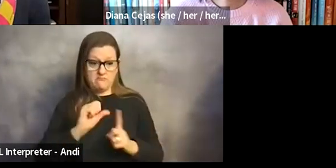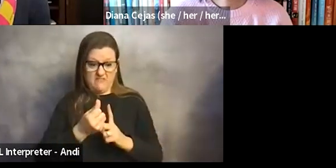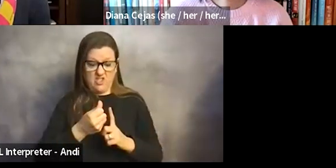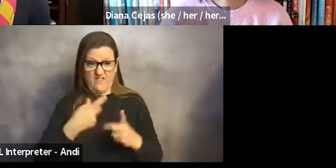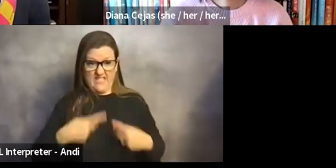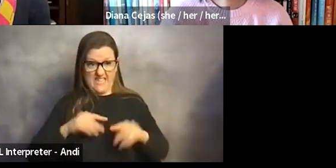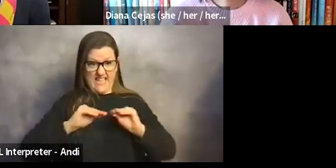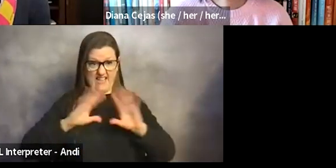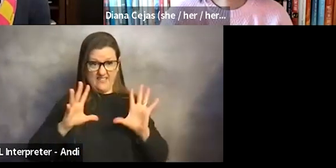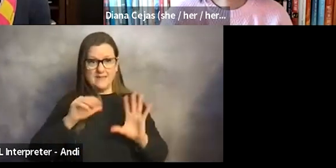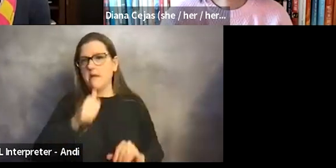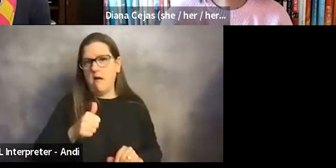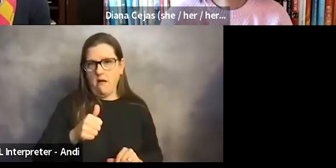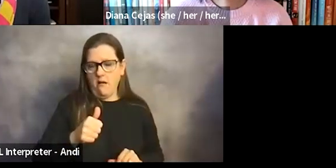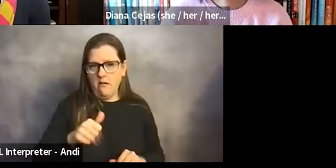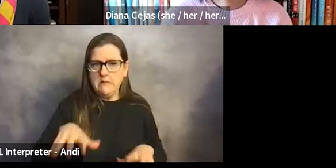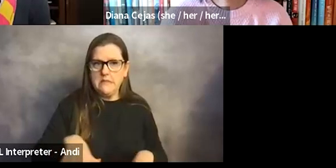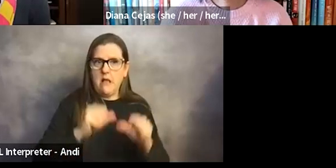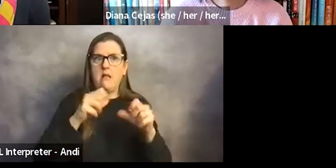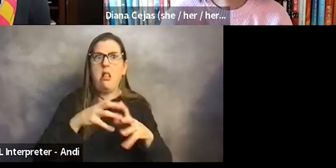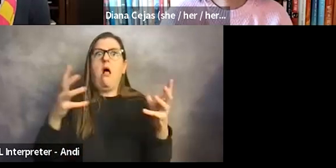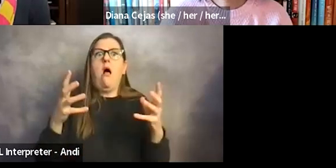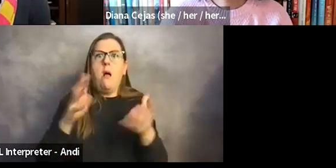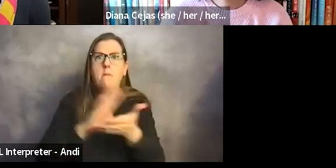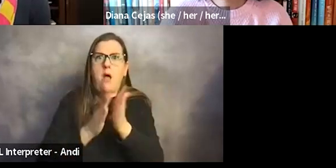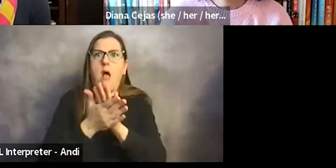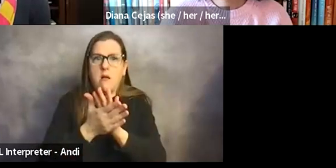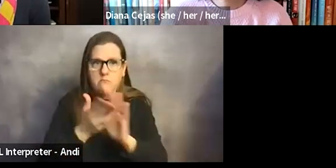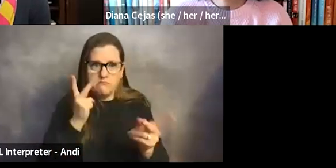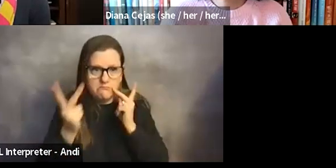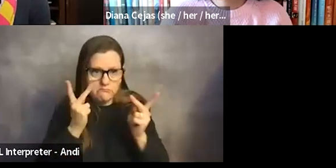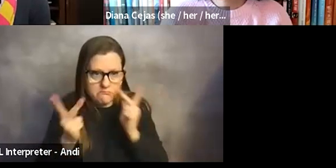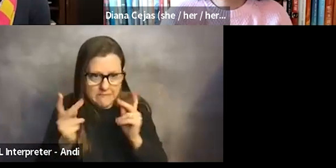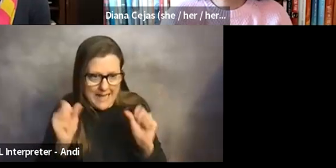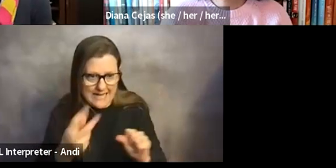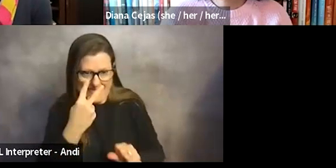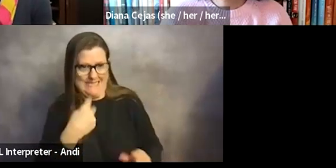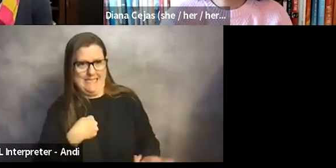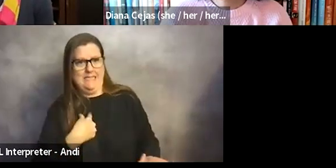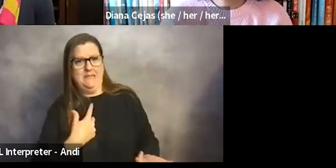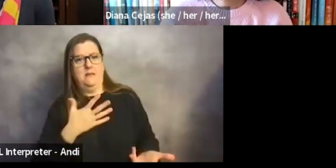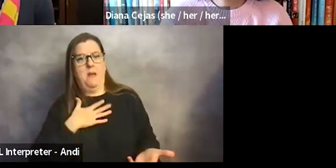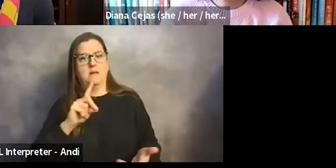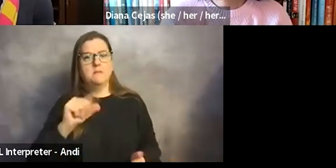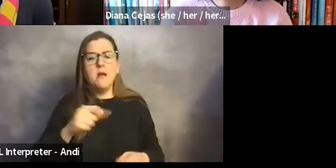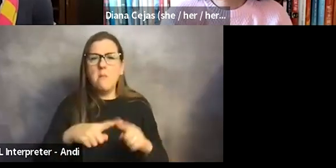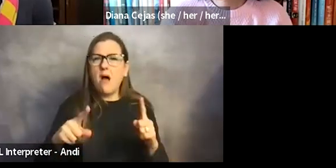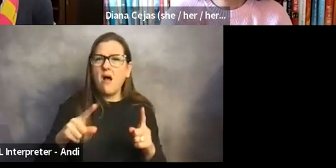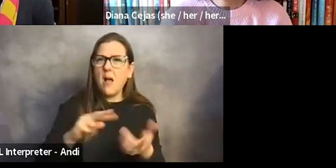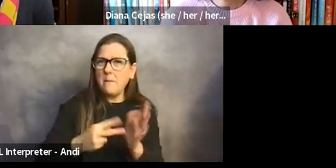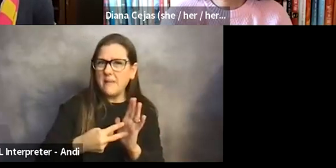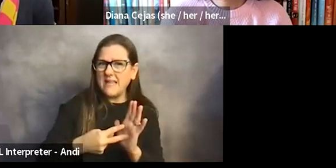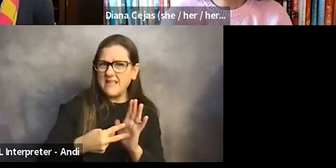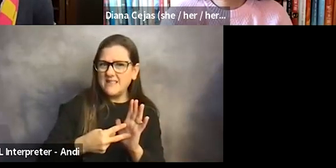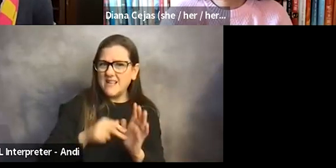It takes a lot of work to make it that way. And but for whatever reason, I felt that that somehow made it that I didn't